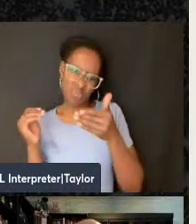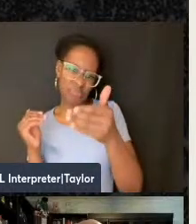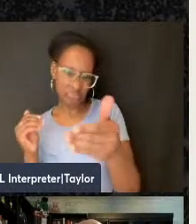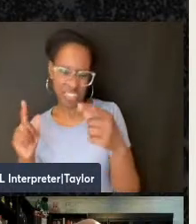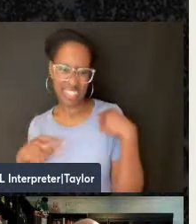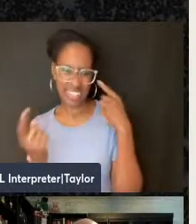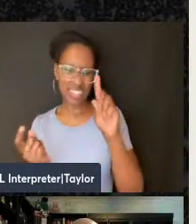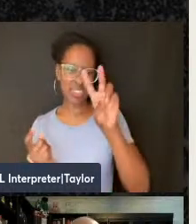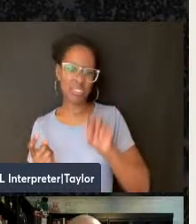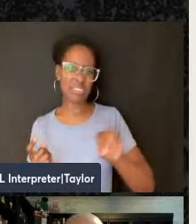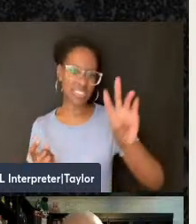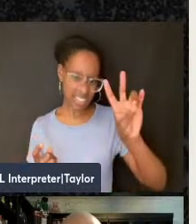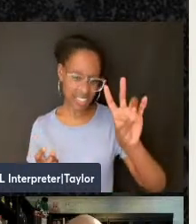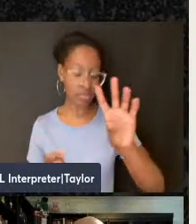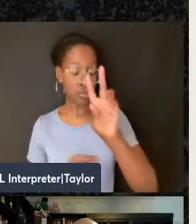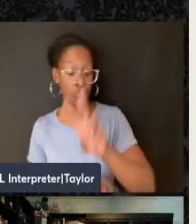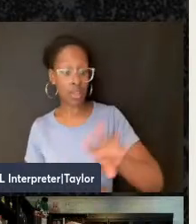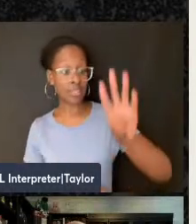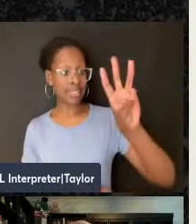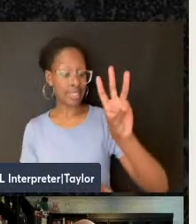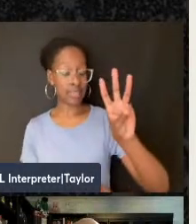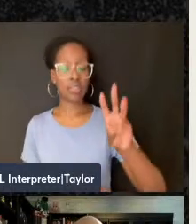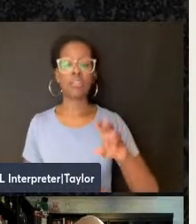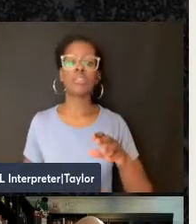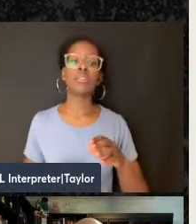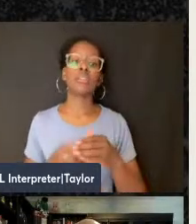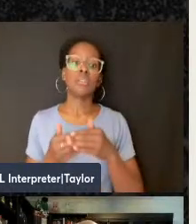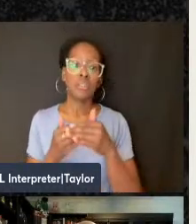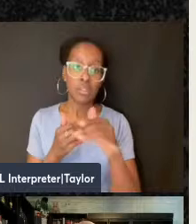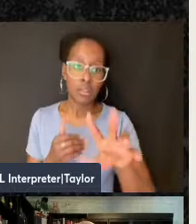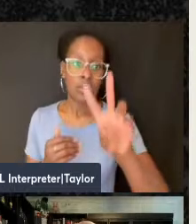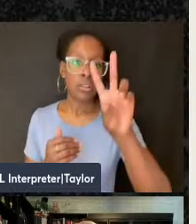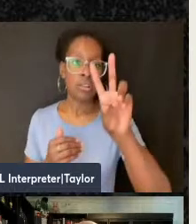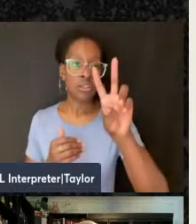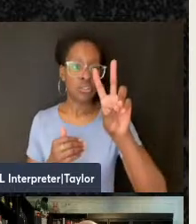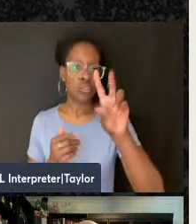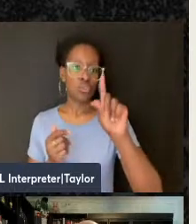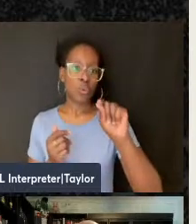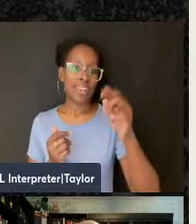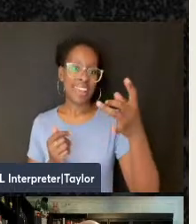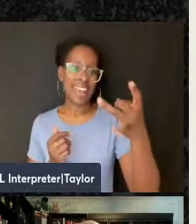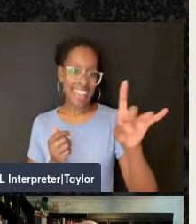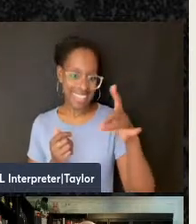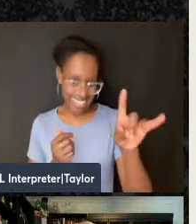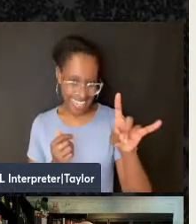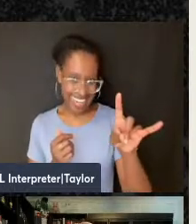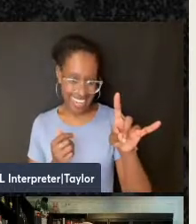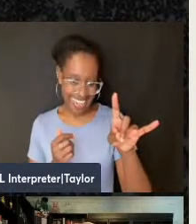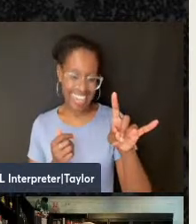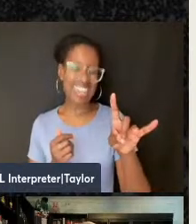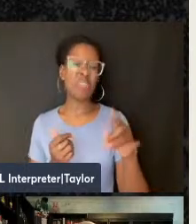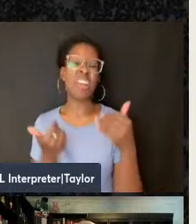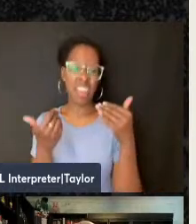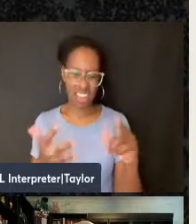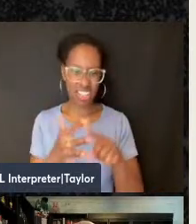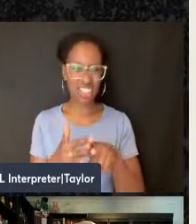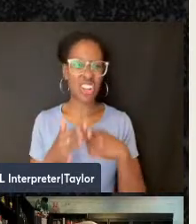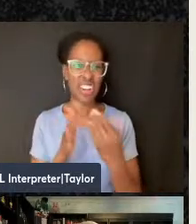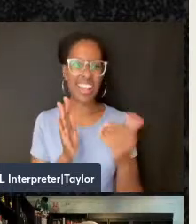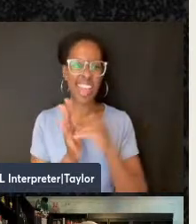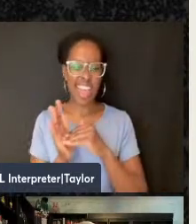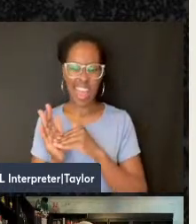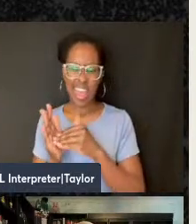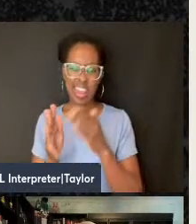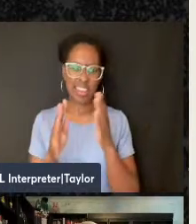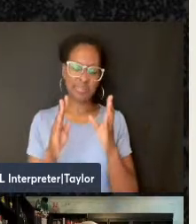2018, with a little delay, things started getting rolling again. We collaborated with some other scholars,